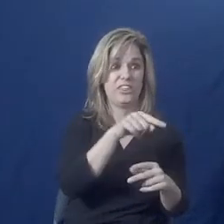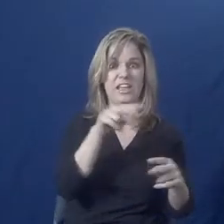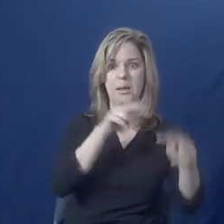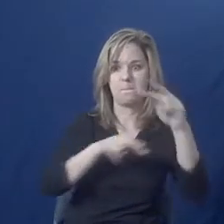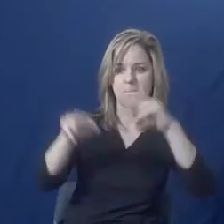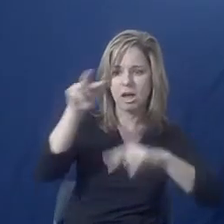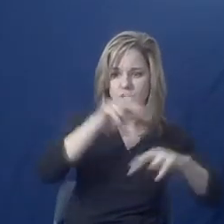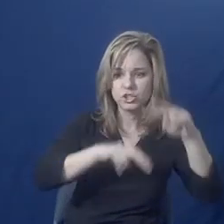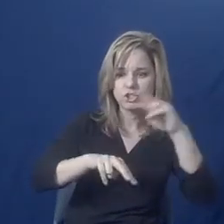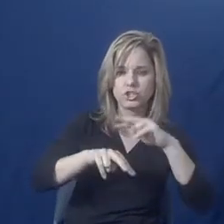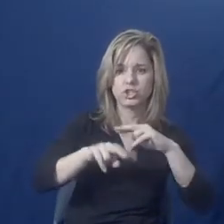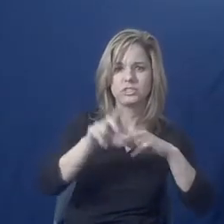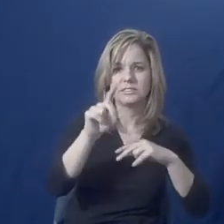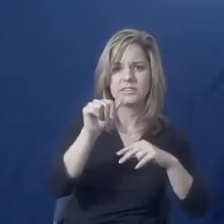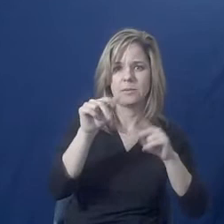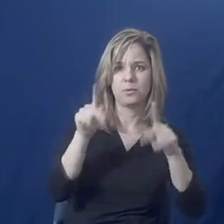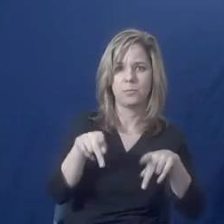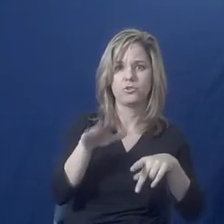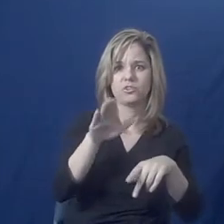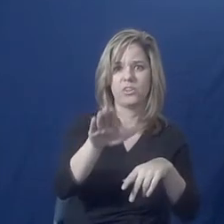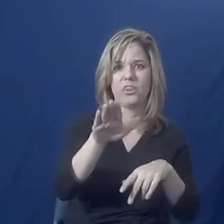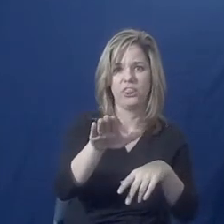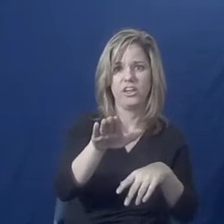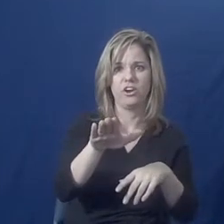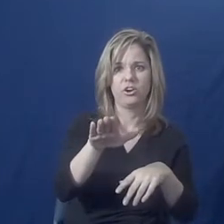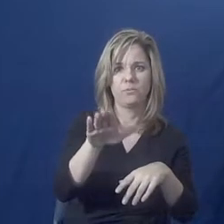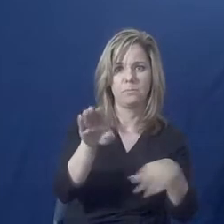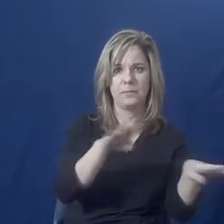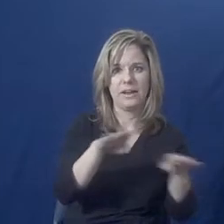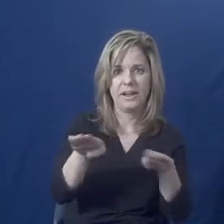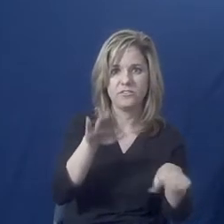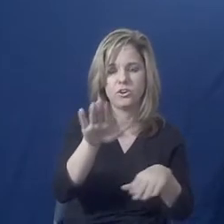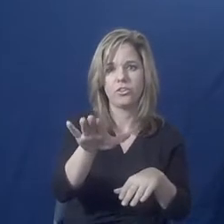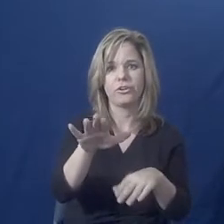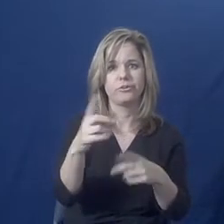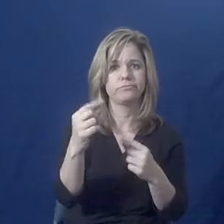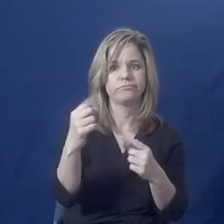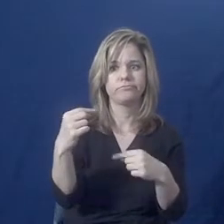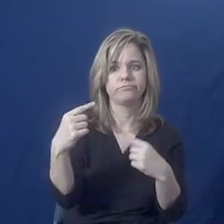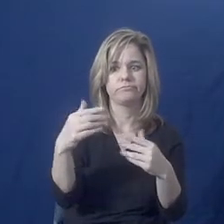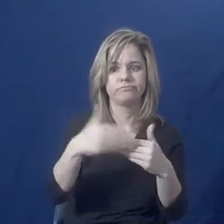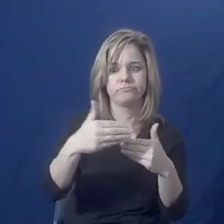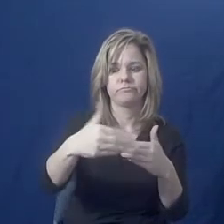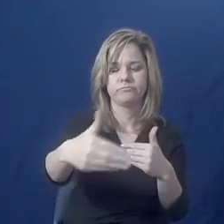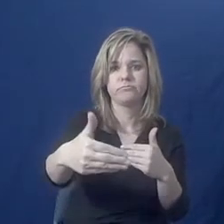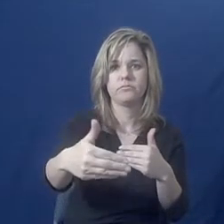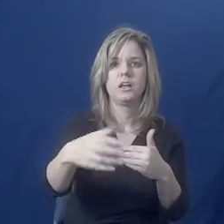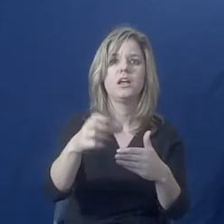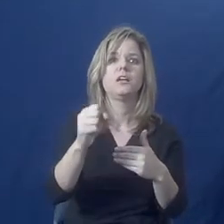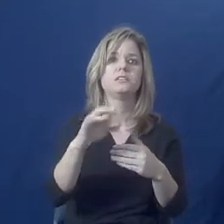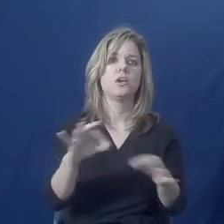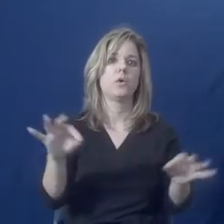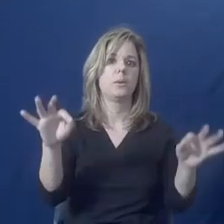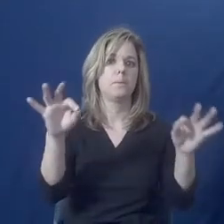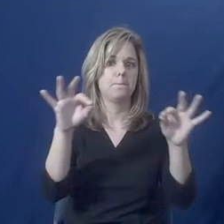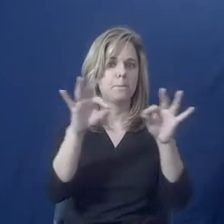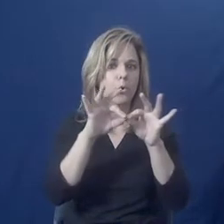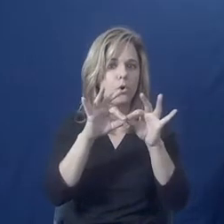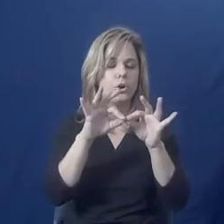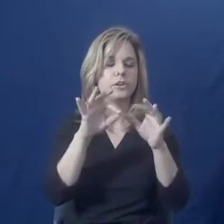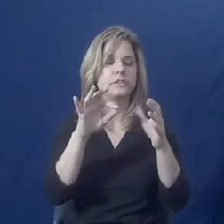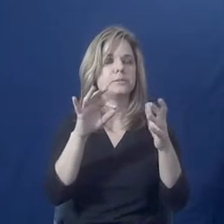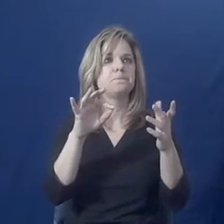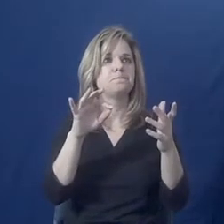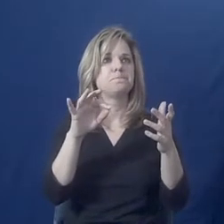that with an assistive technology. Some of the assistive technology might have something that's really helpful in terms of increasing your